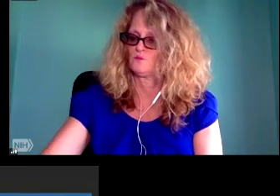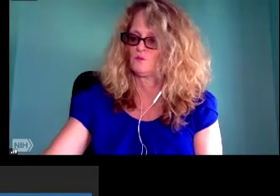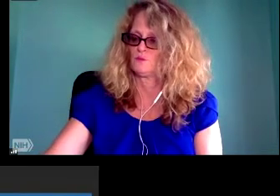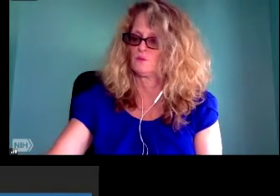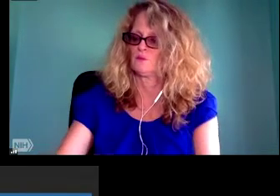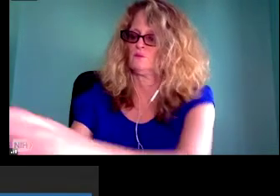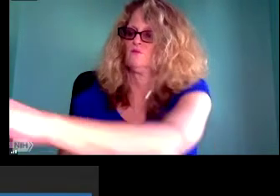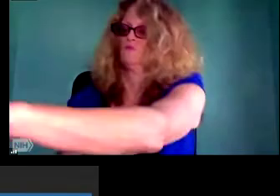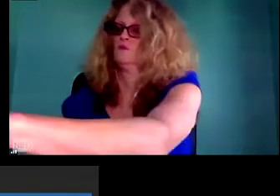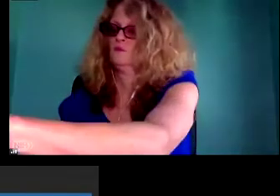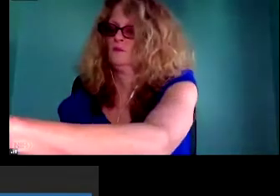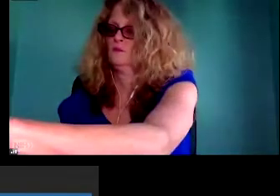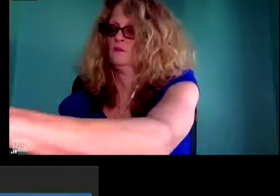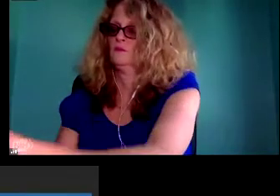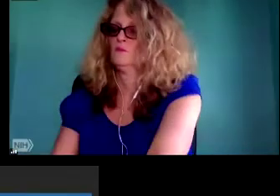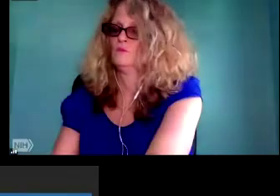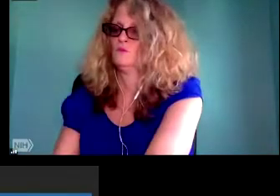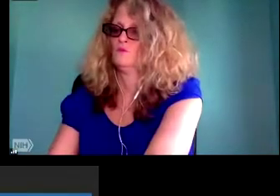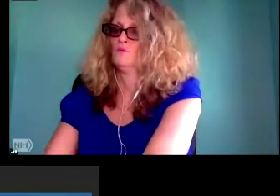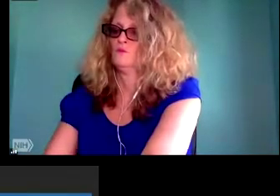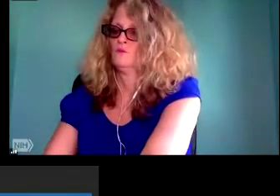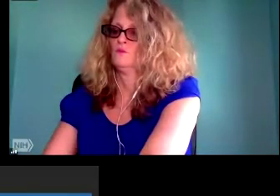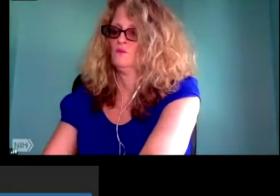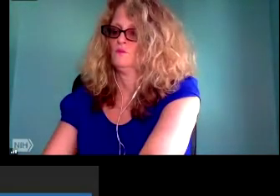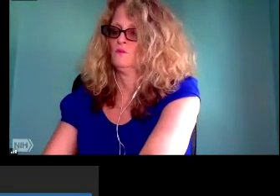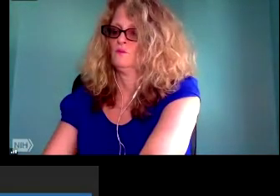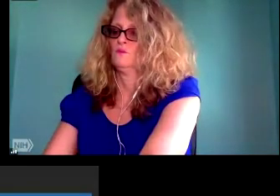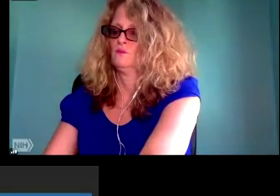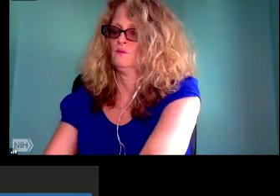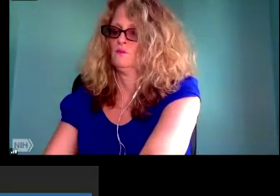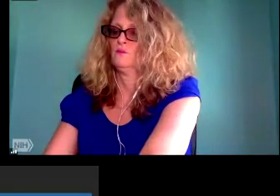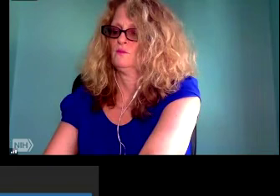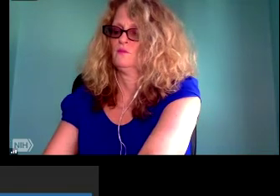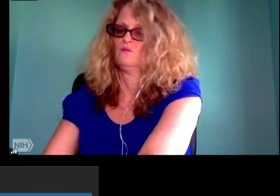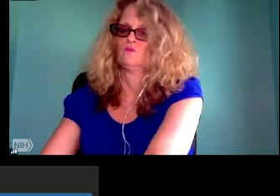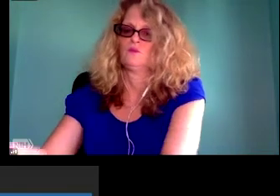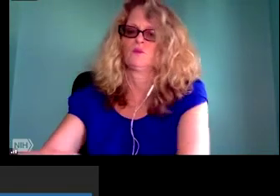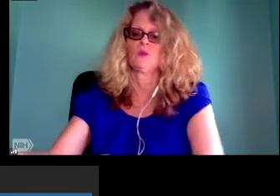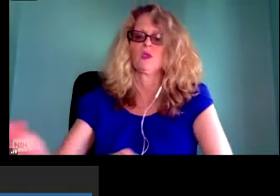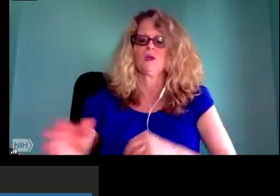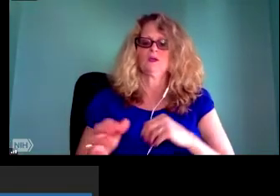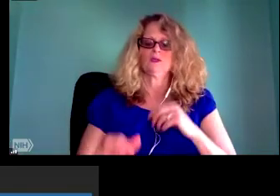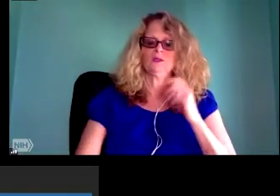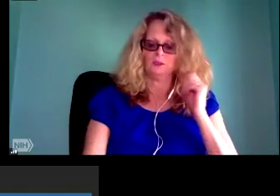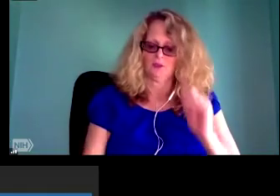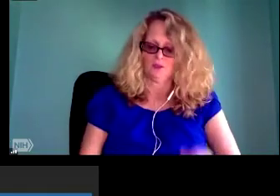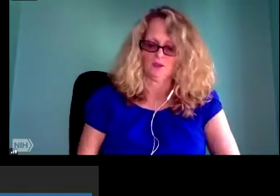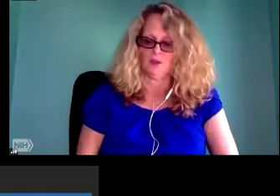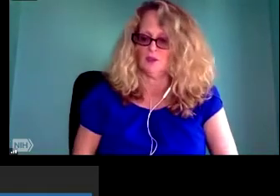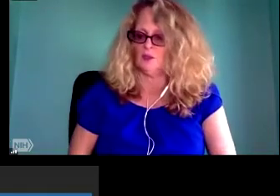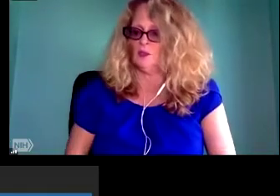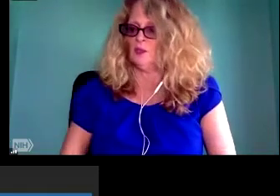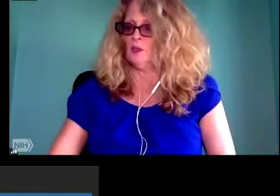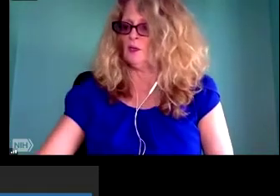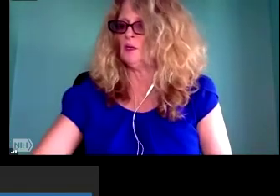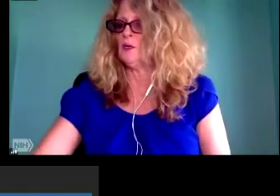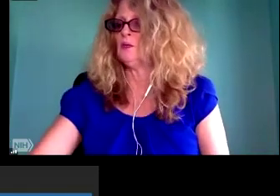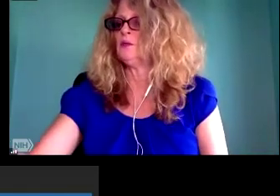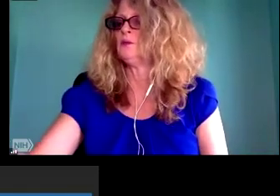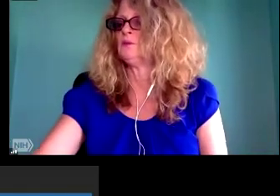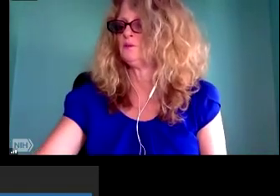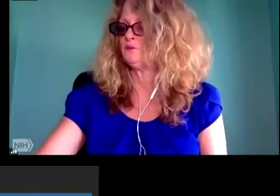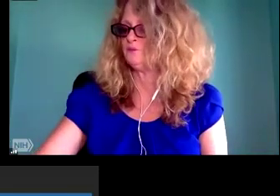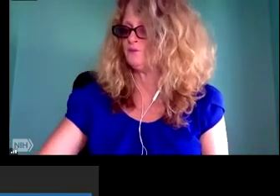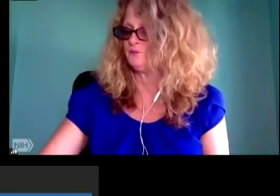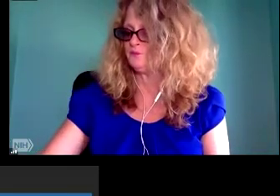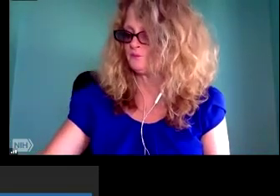Patty or Miriam, Mike, that you can see this next slide? Great. Thank you. So, there are a